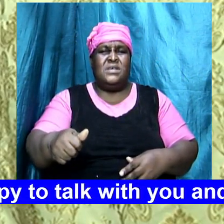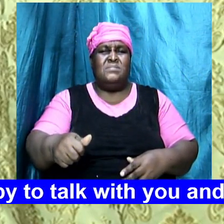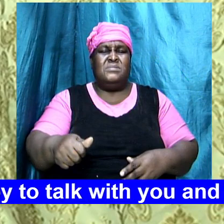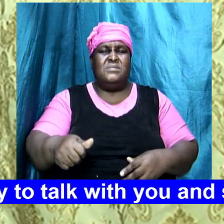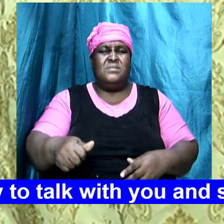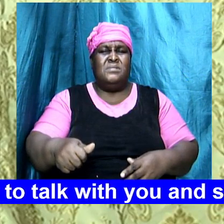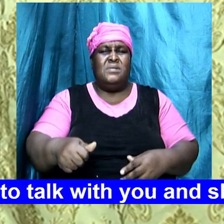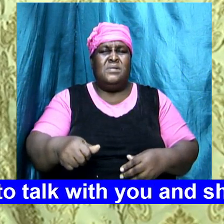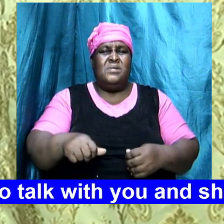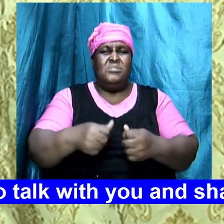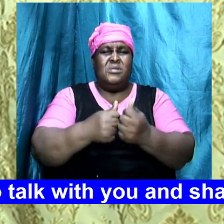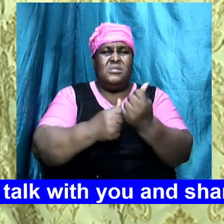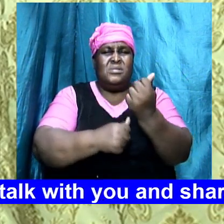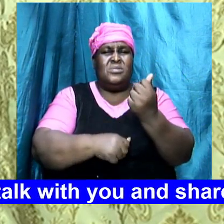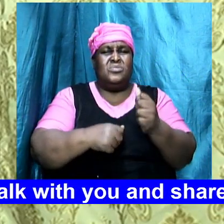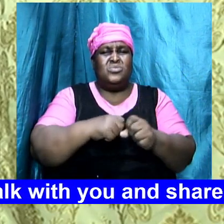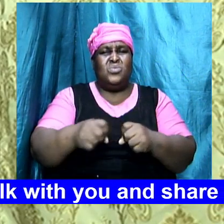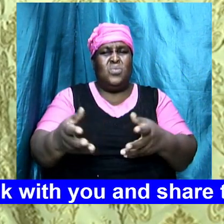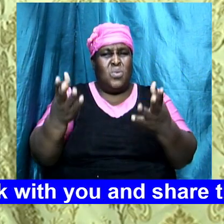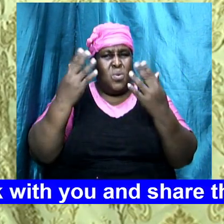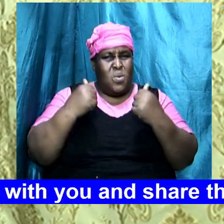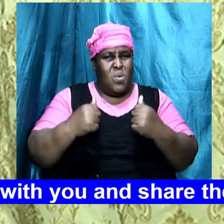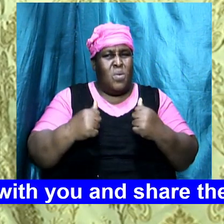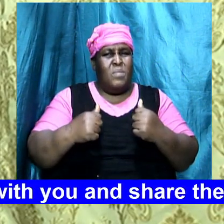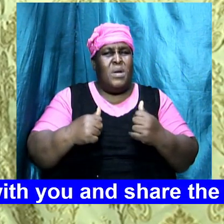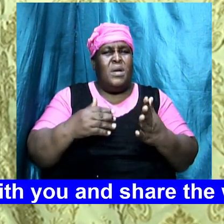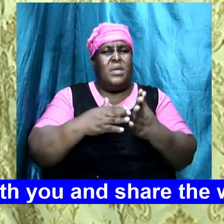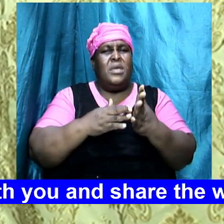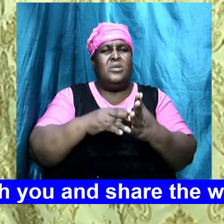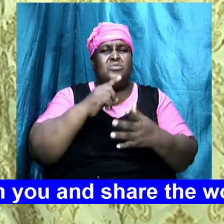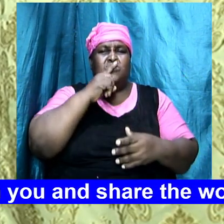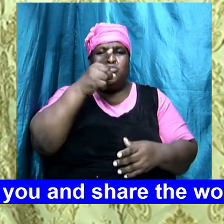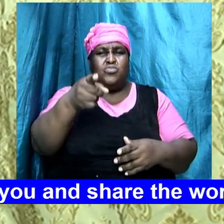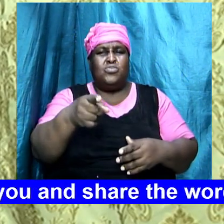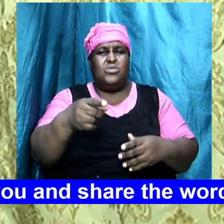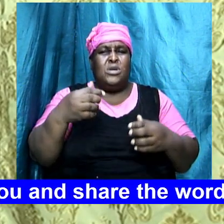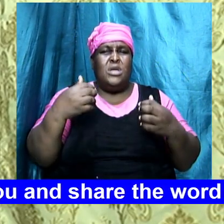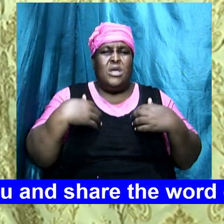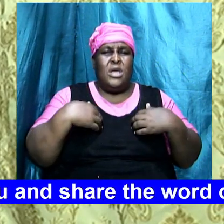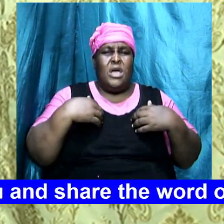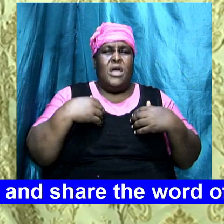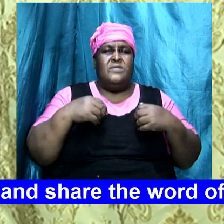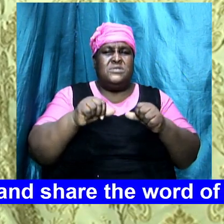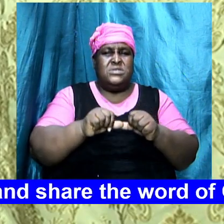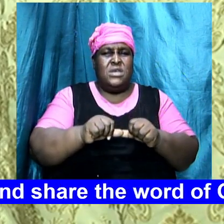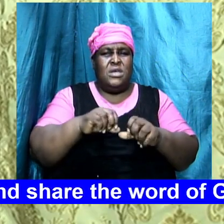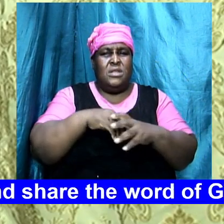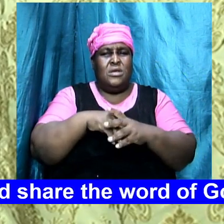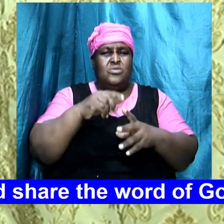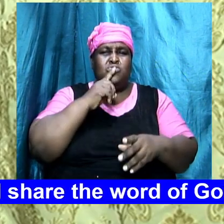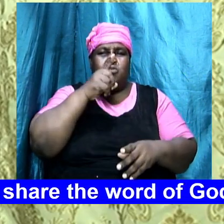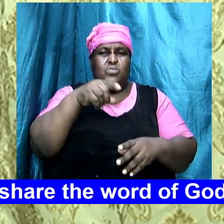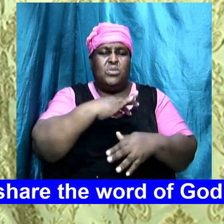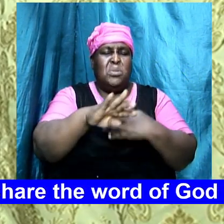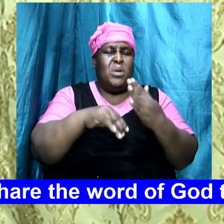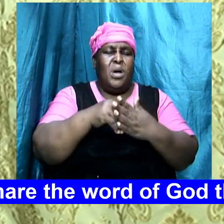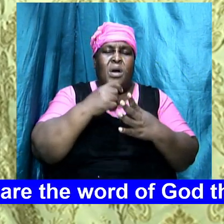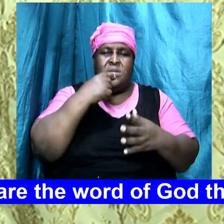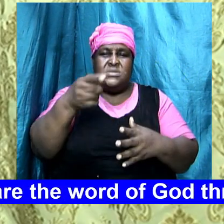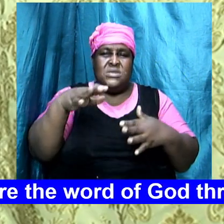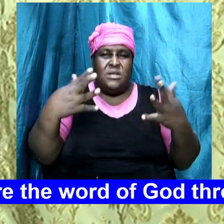so that we can come back to the truth so that we can abide in the truth because when it's all said and done